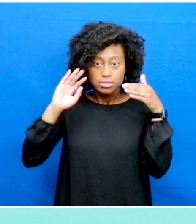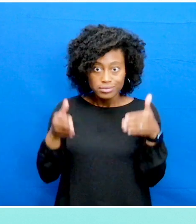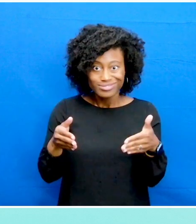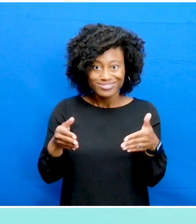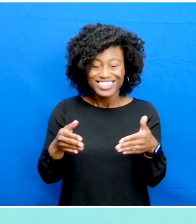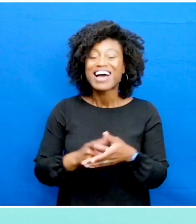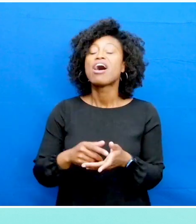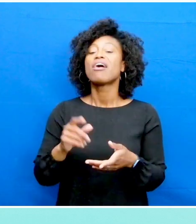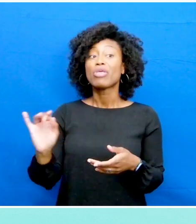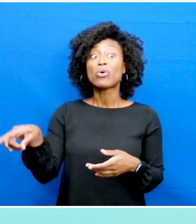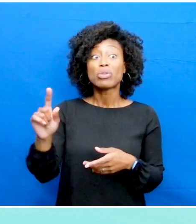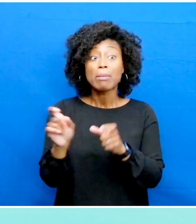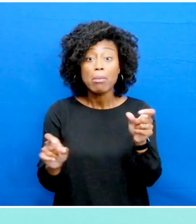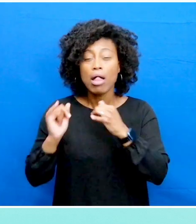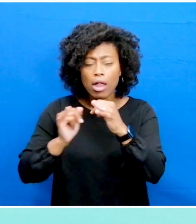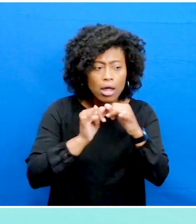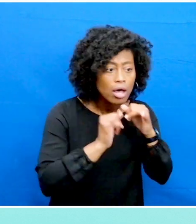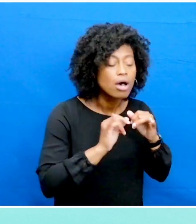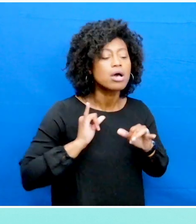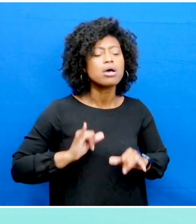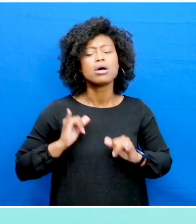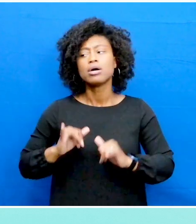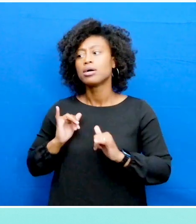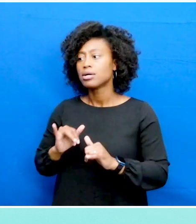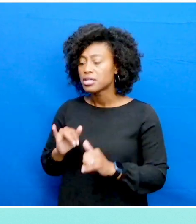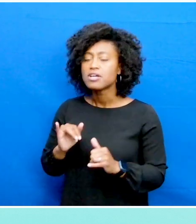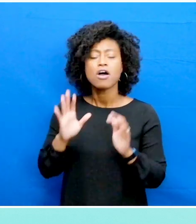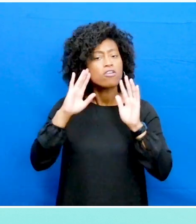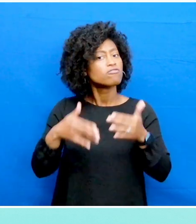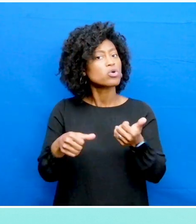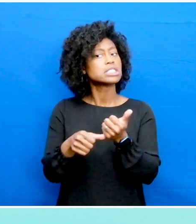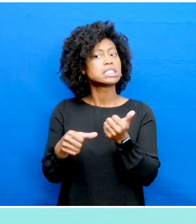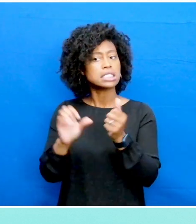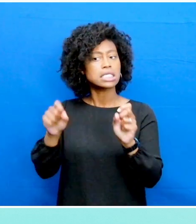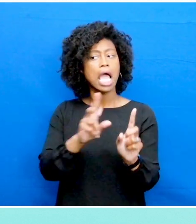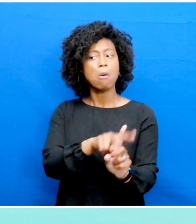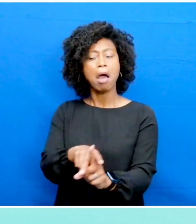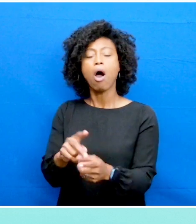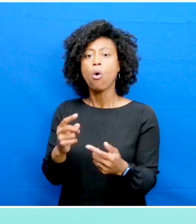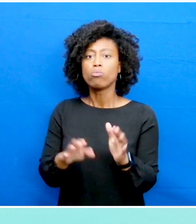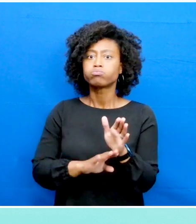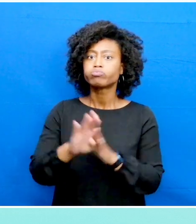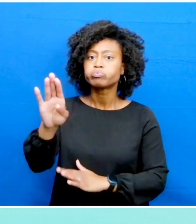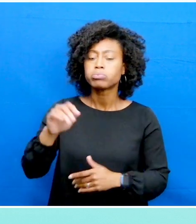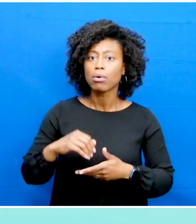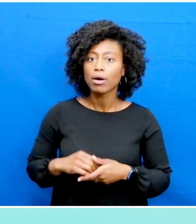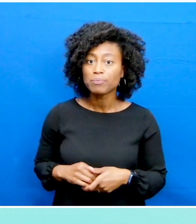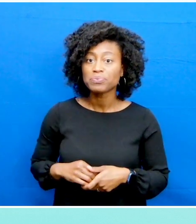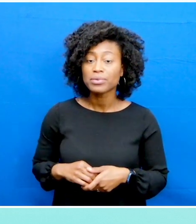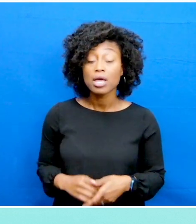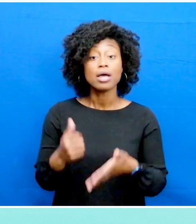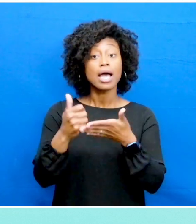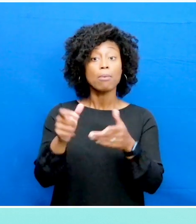They provided insights that shaped how Focus Assist meets a broad range of needs. While it does help a